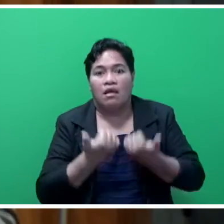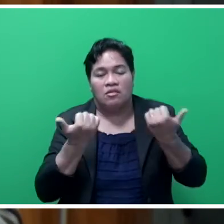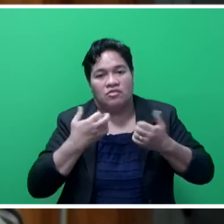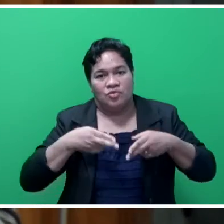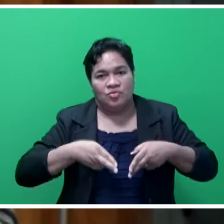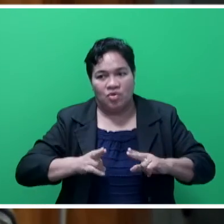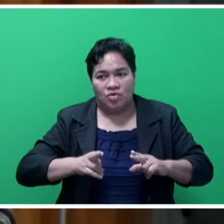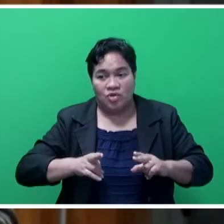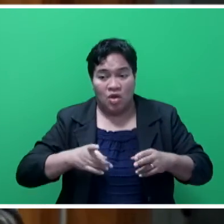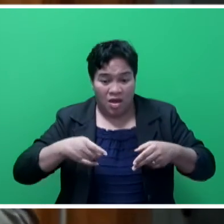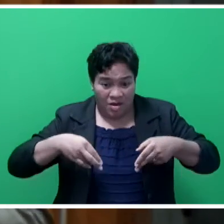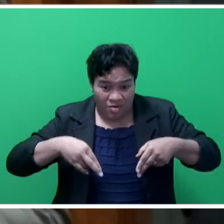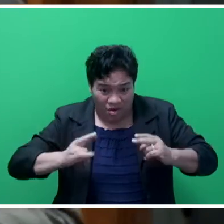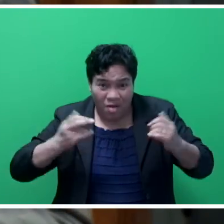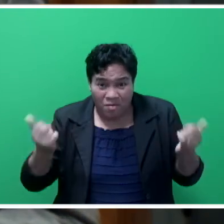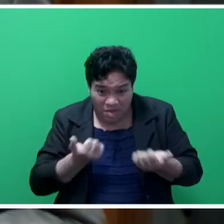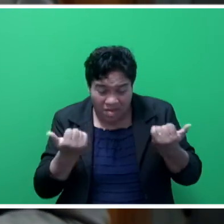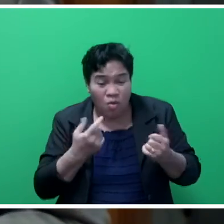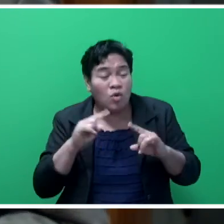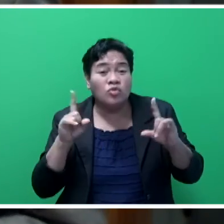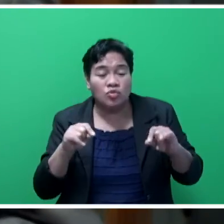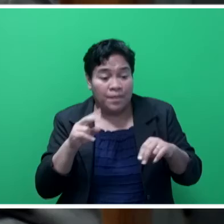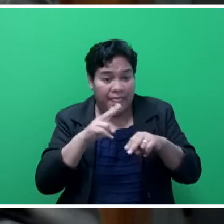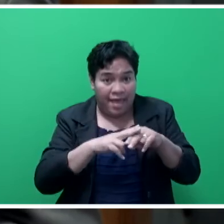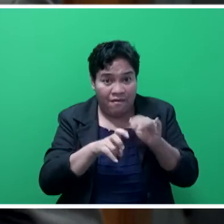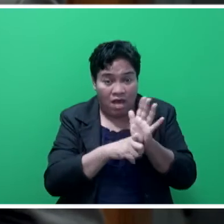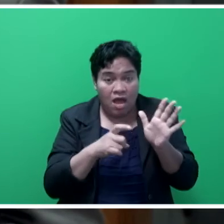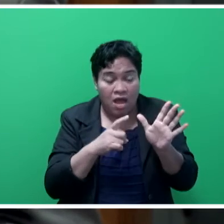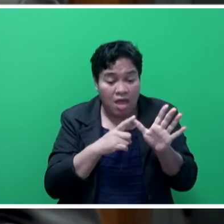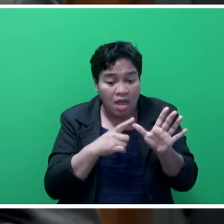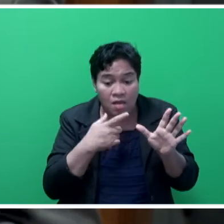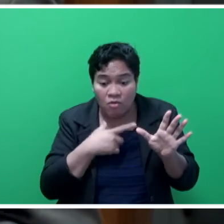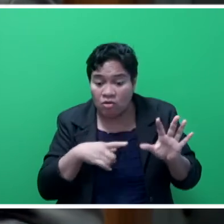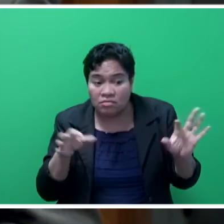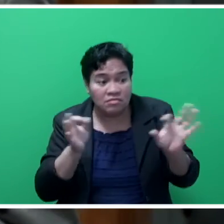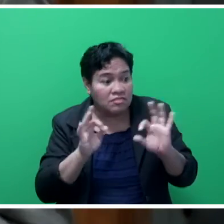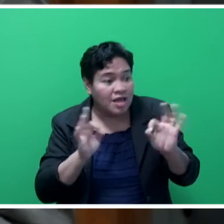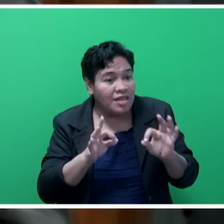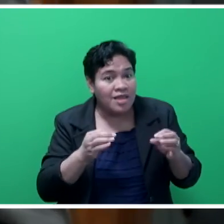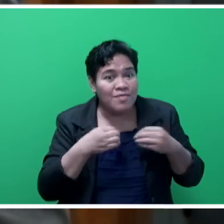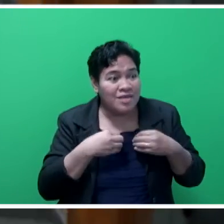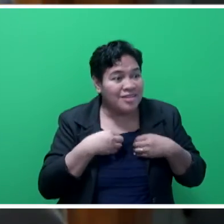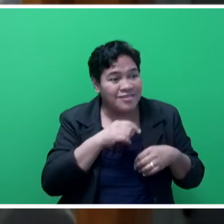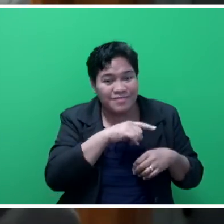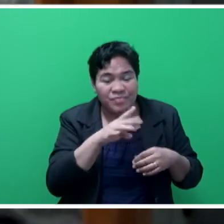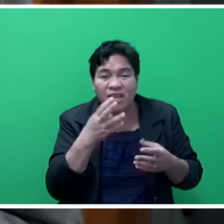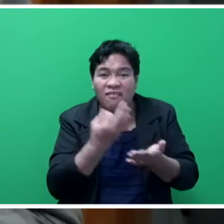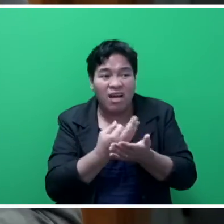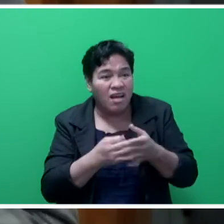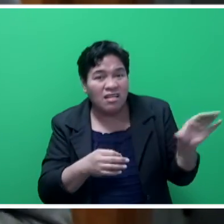we have a lot of these roads around, what we need to do at FRA, because they don't have all the contractors and the funds at all times to